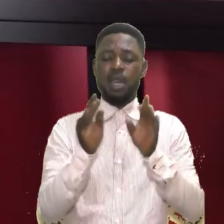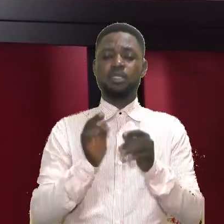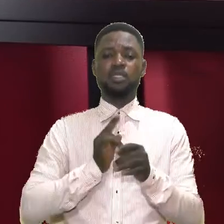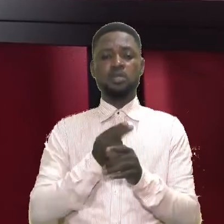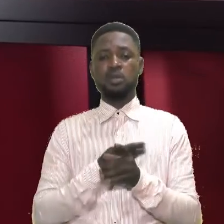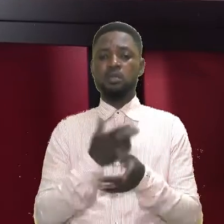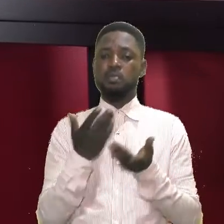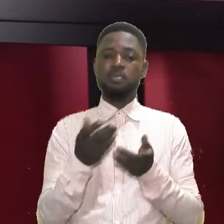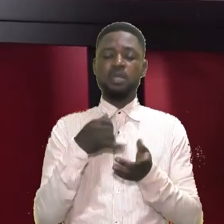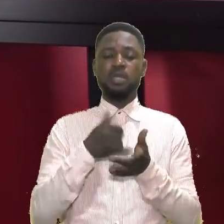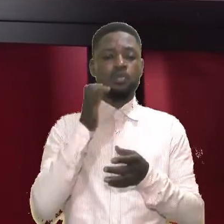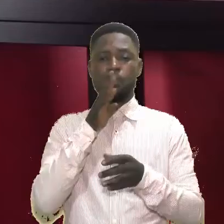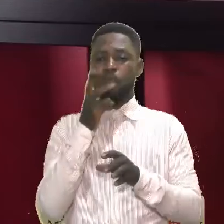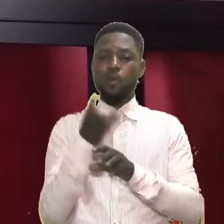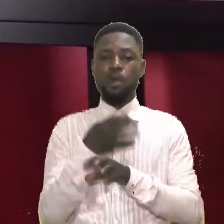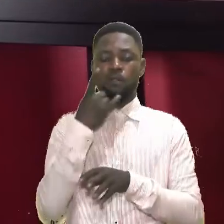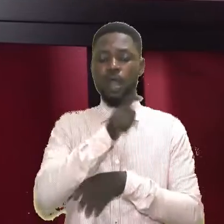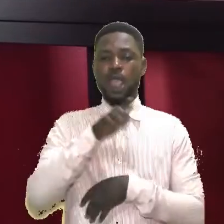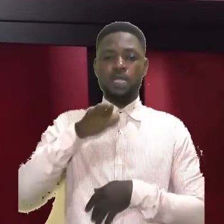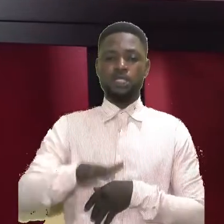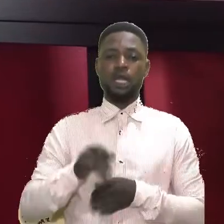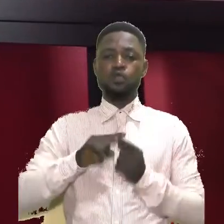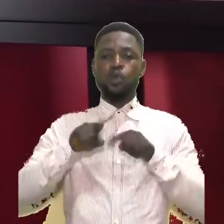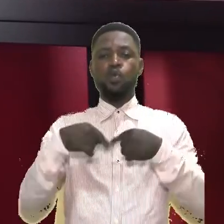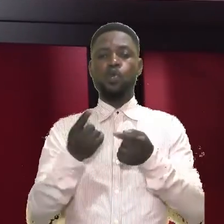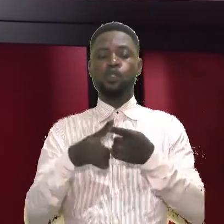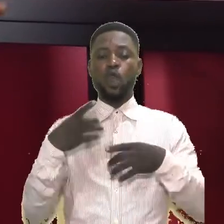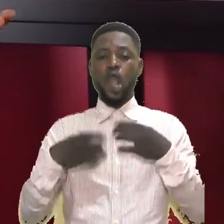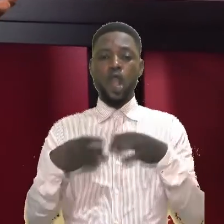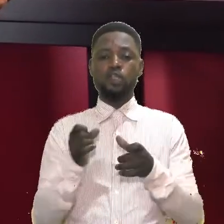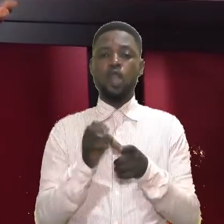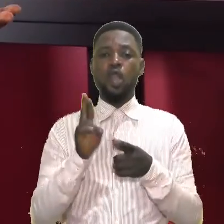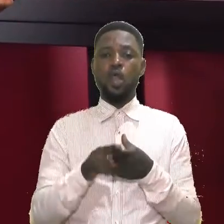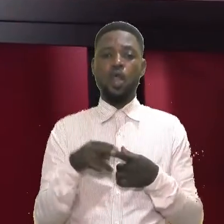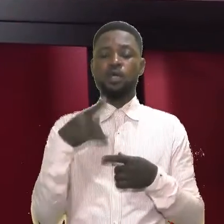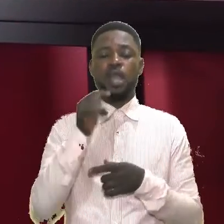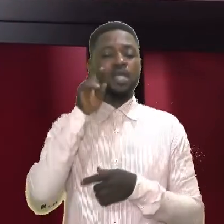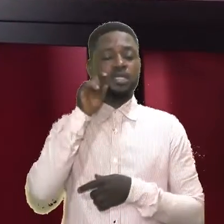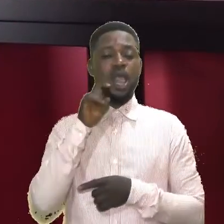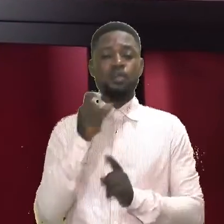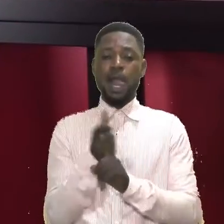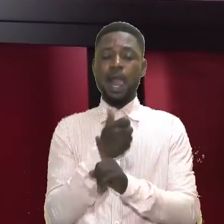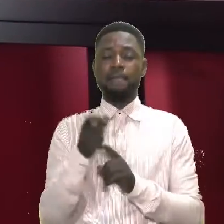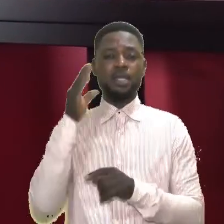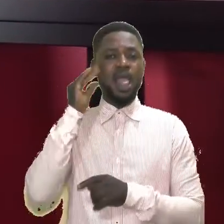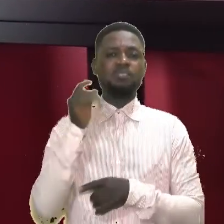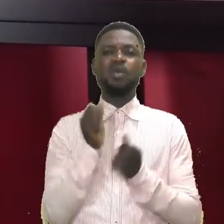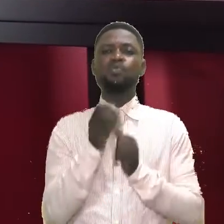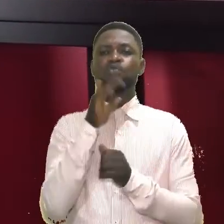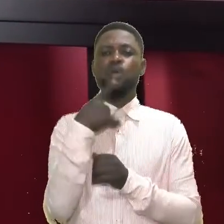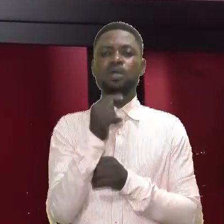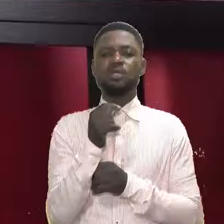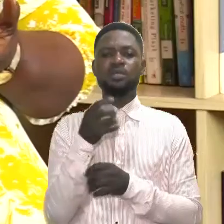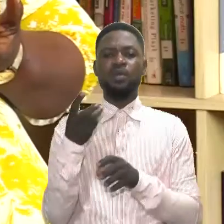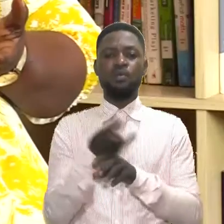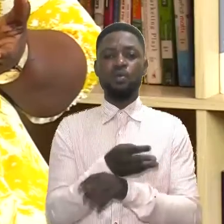whether it will be worse for a child to go to court or the sexual abuse experience?